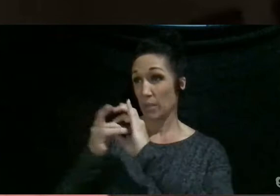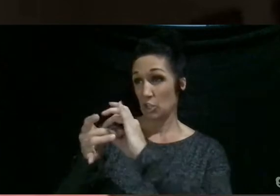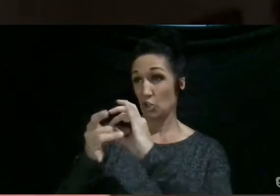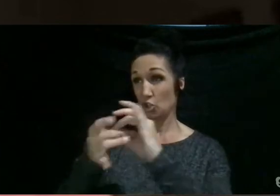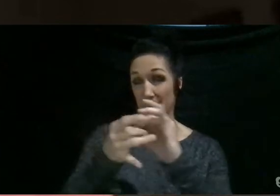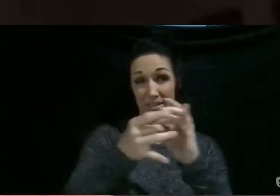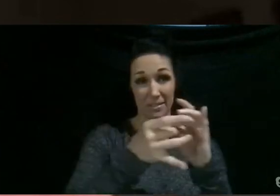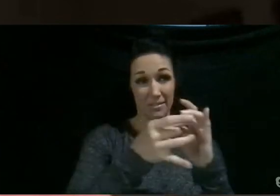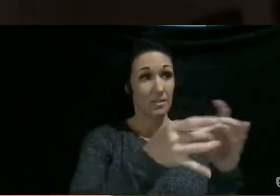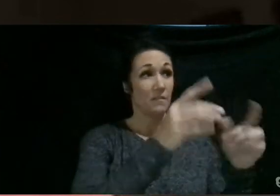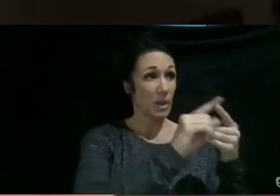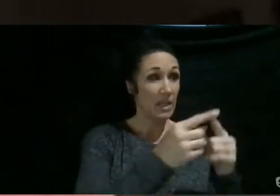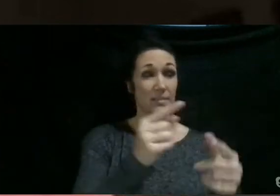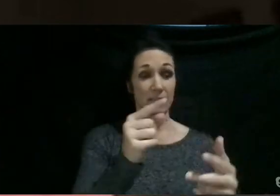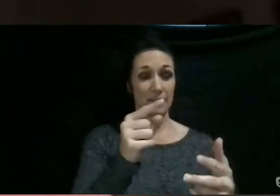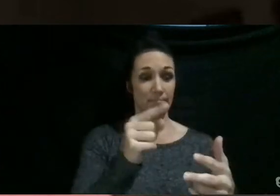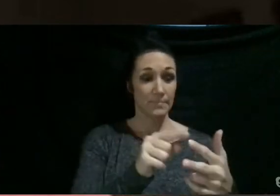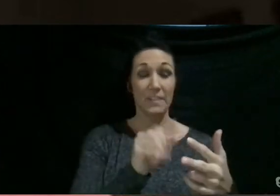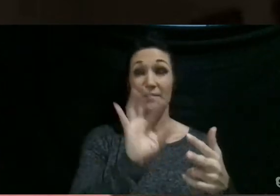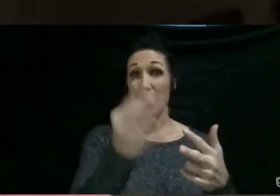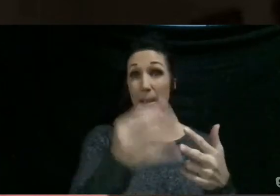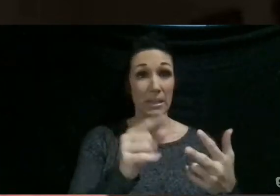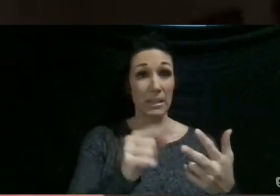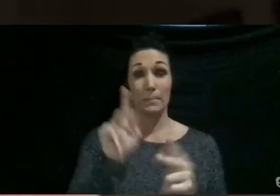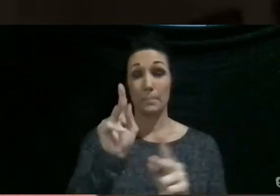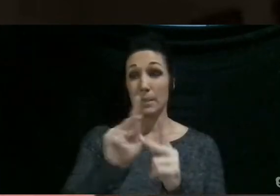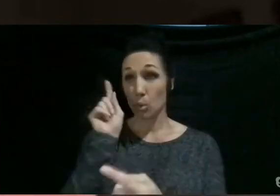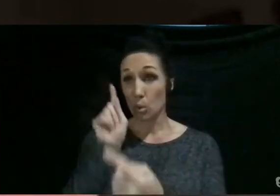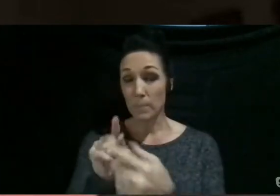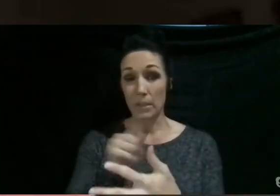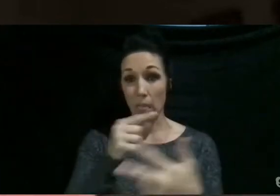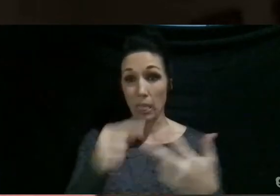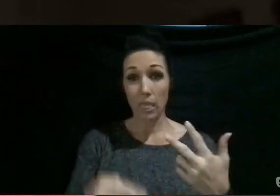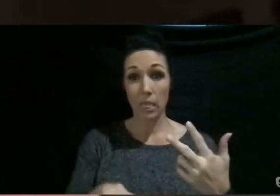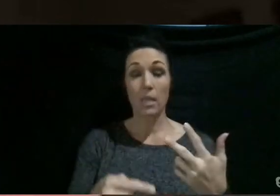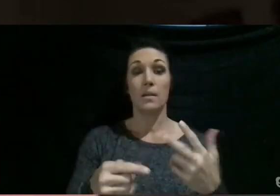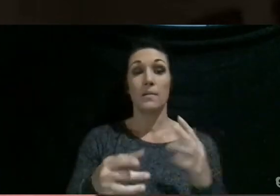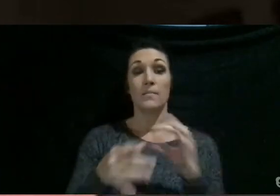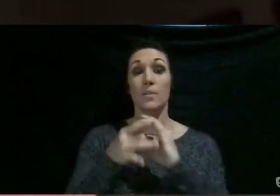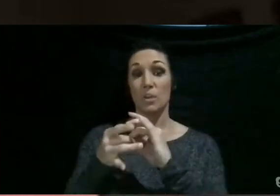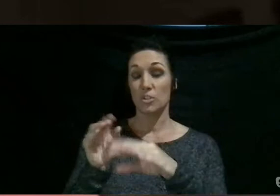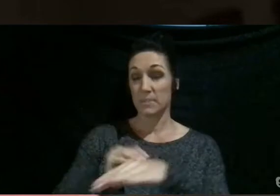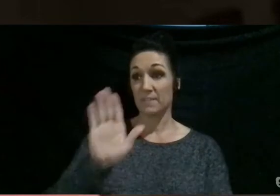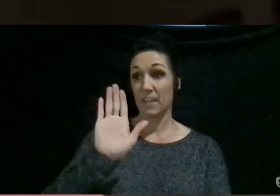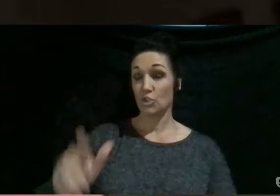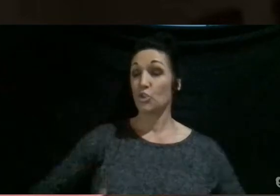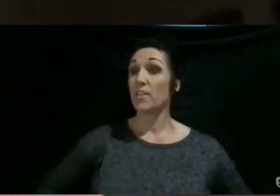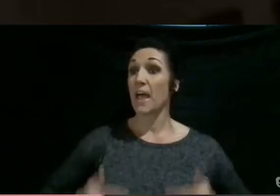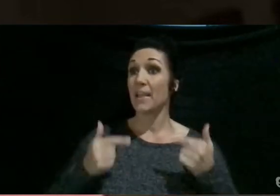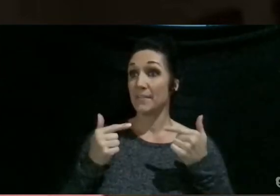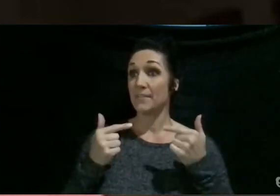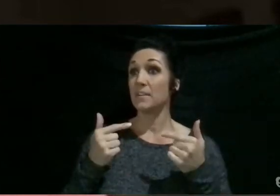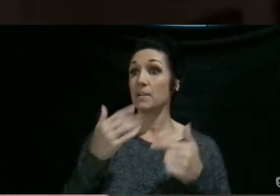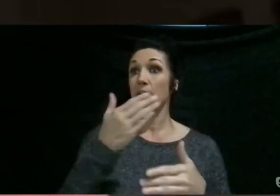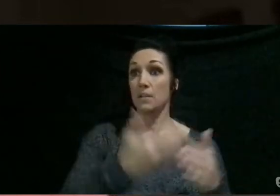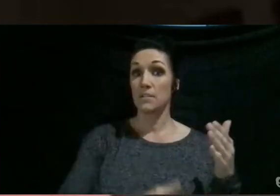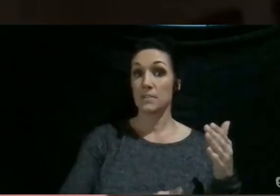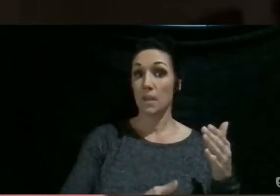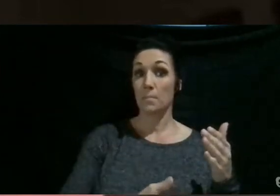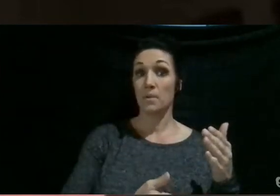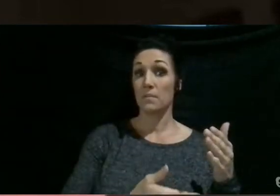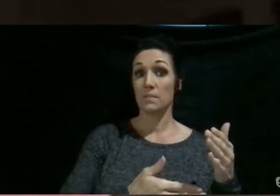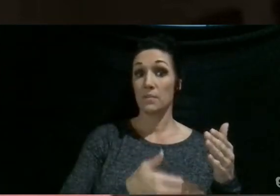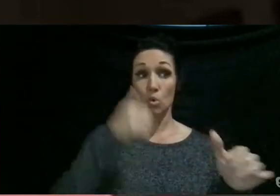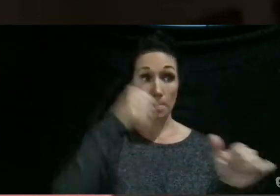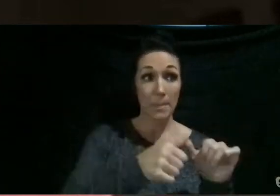your friends, family, people you meet, everything, and those relationships affect your life, and some of them you'll remember until the day